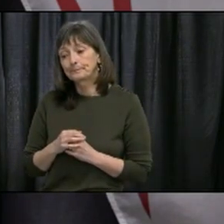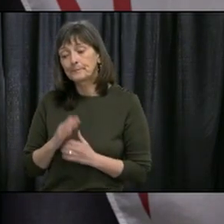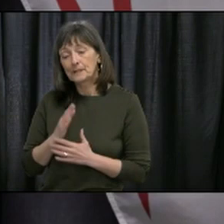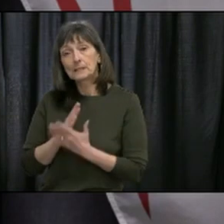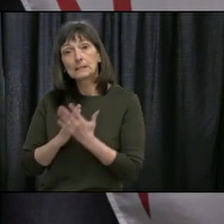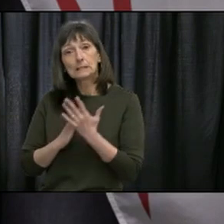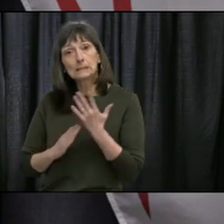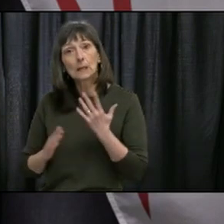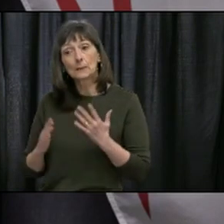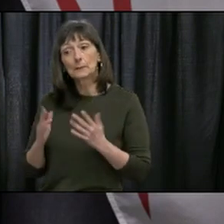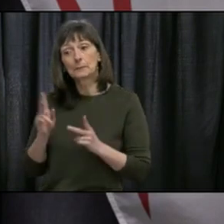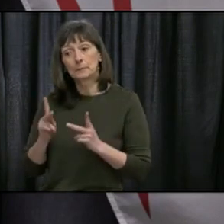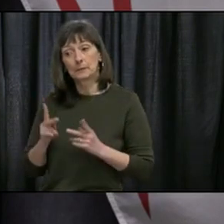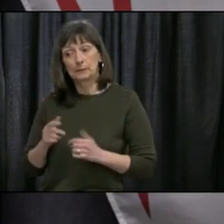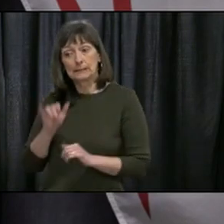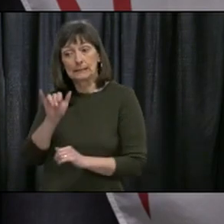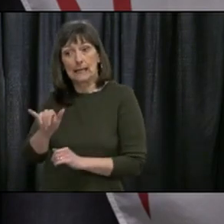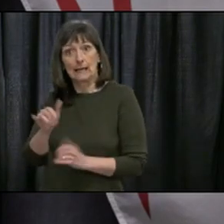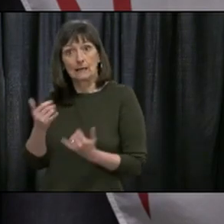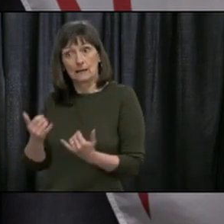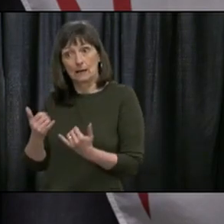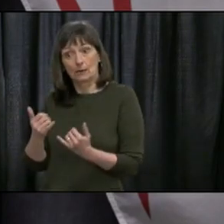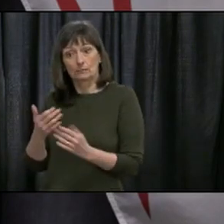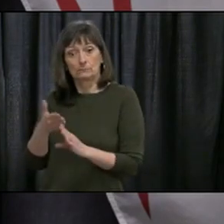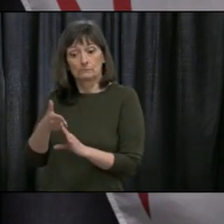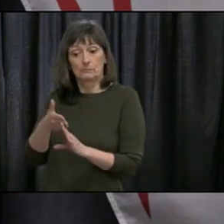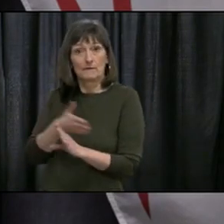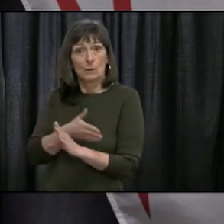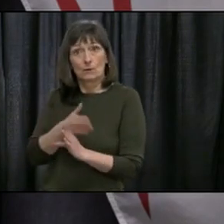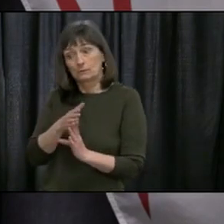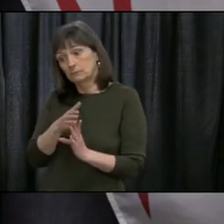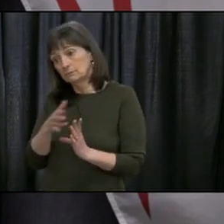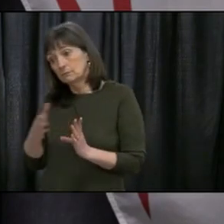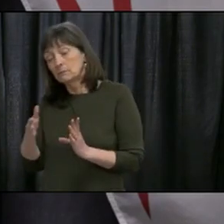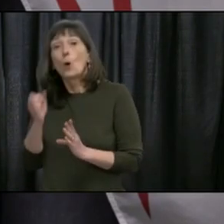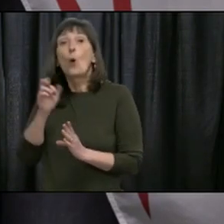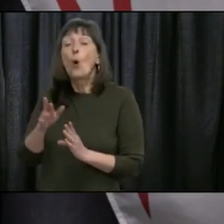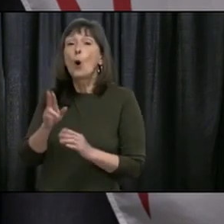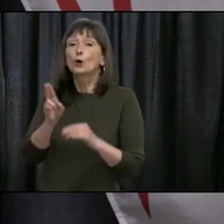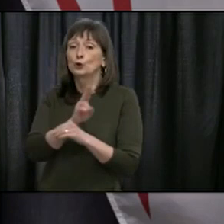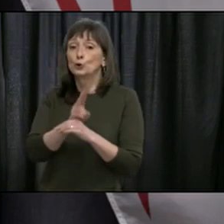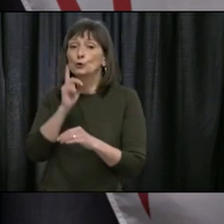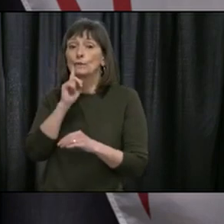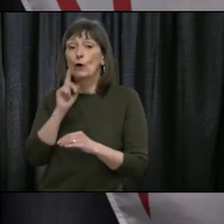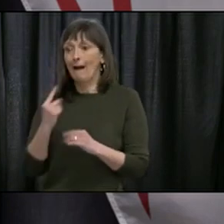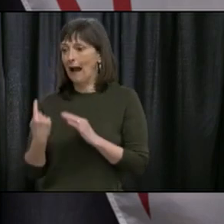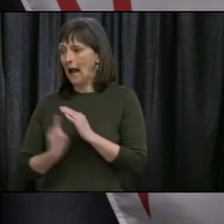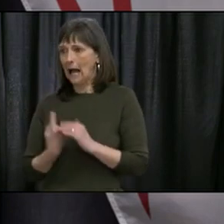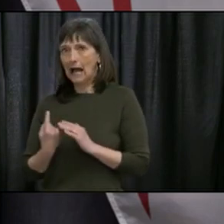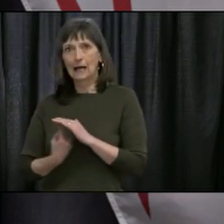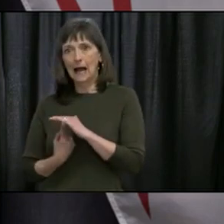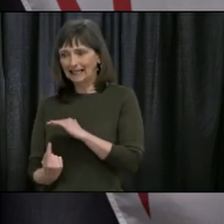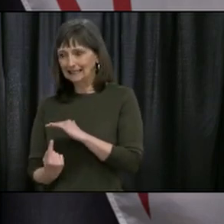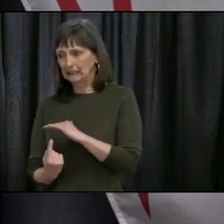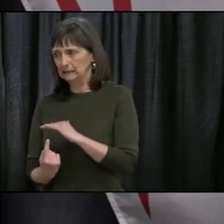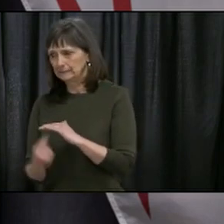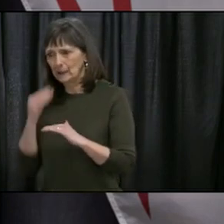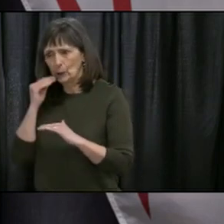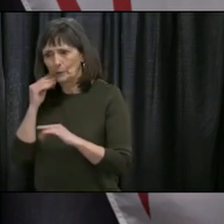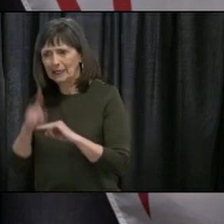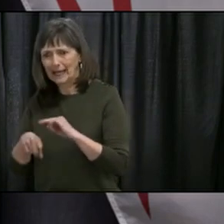residences or places as a way to quarantine themselves or to isolate themselves.